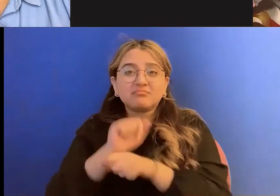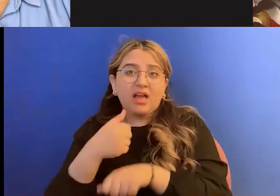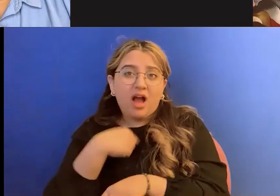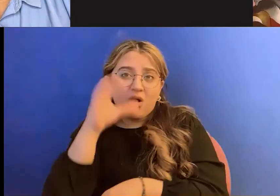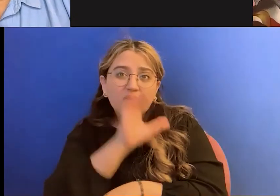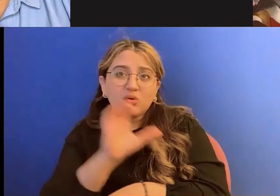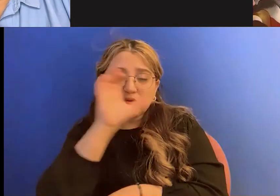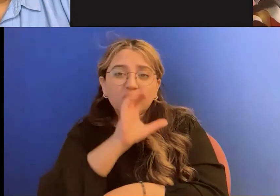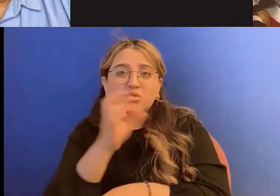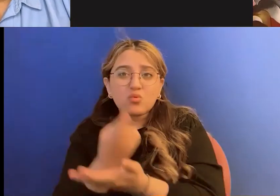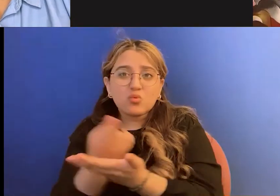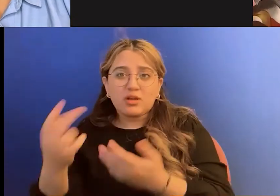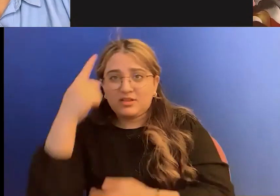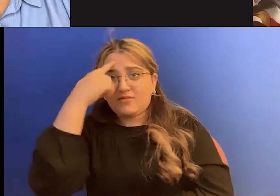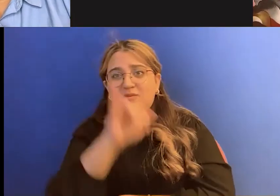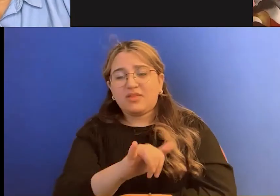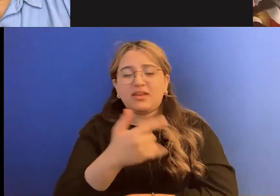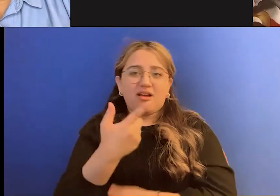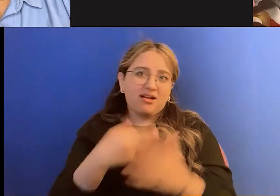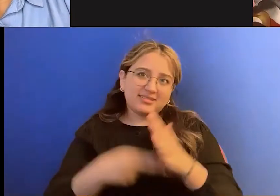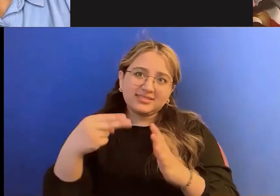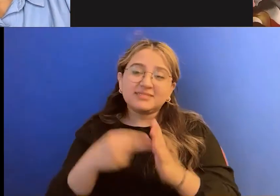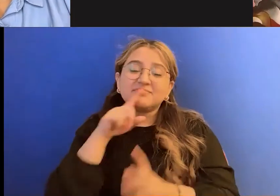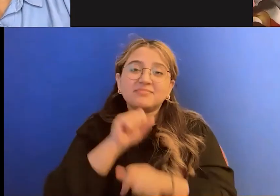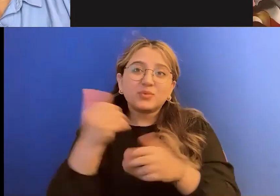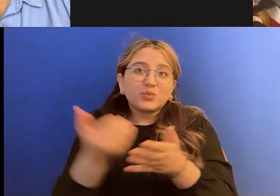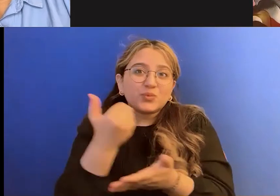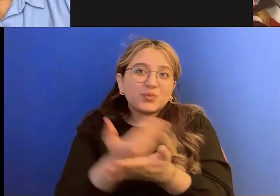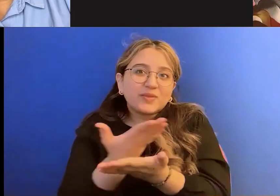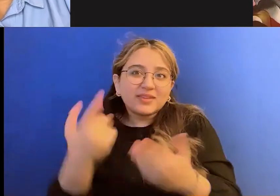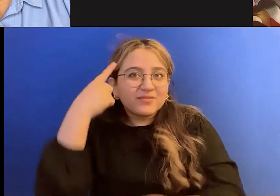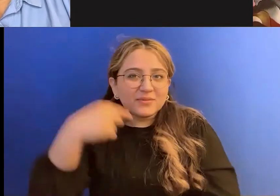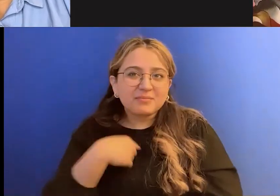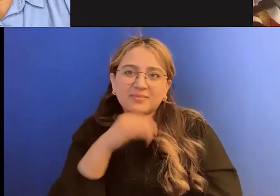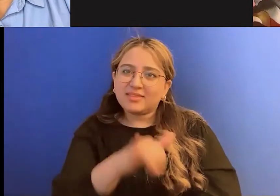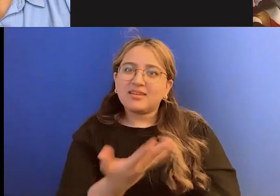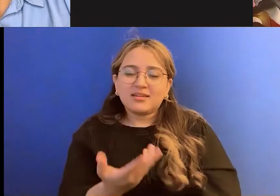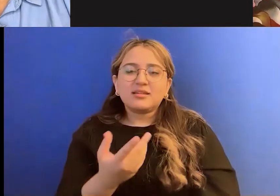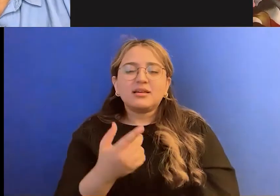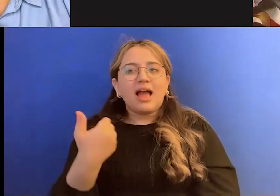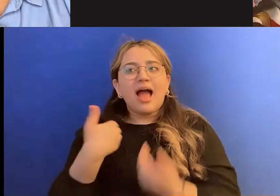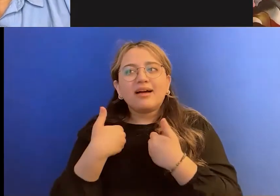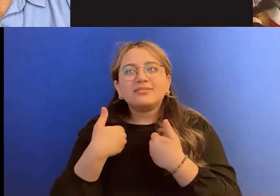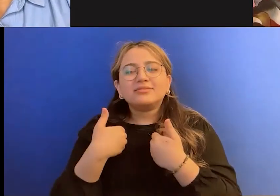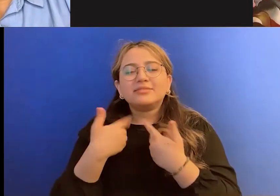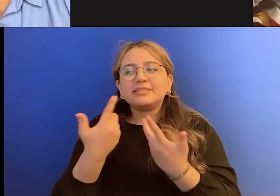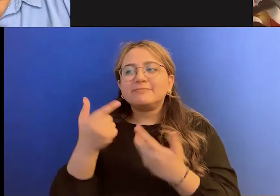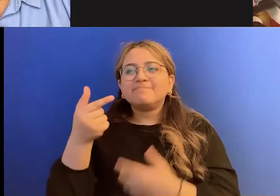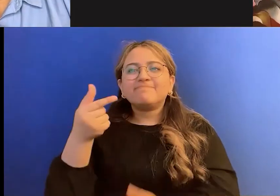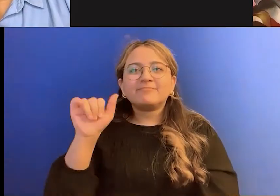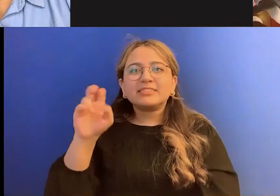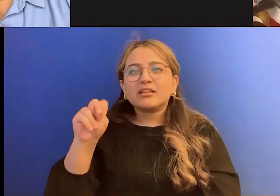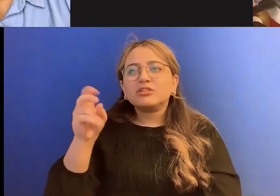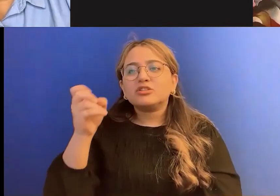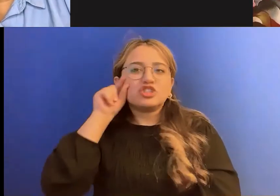a very, very new thing for me. And, um, there's a bit of gender dysphoria here and I'm just looking forward